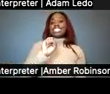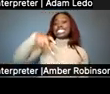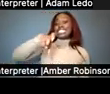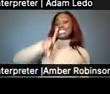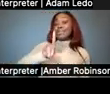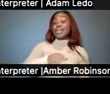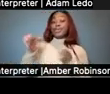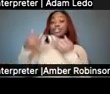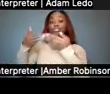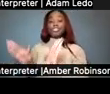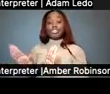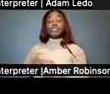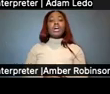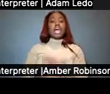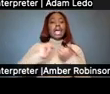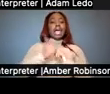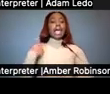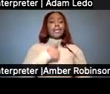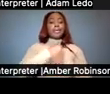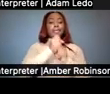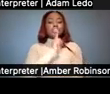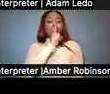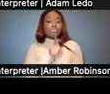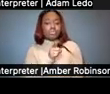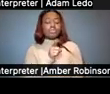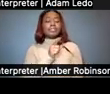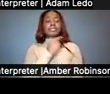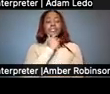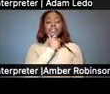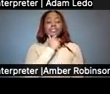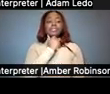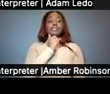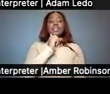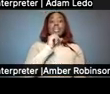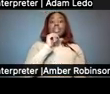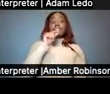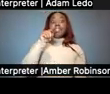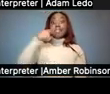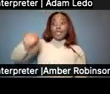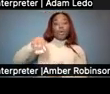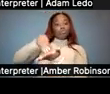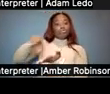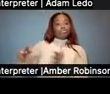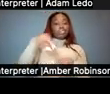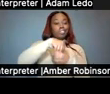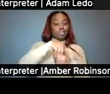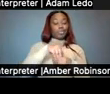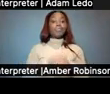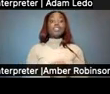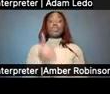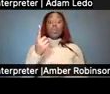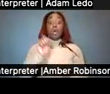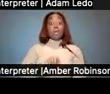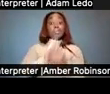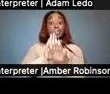PE class, how do we make sure that they're included? And one approach I